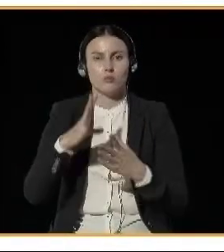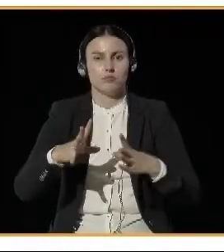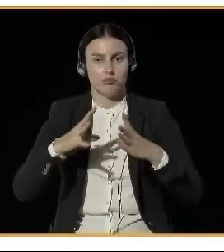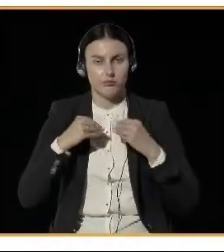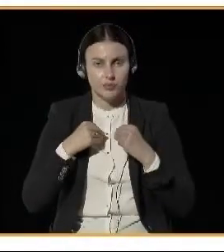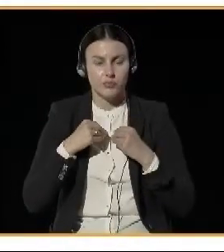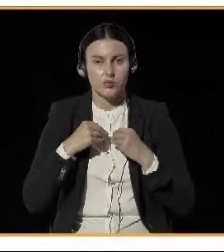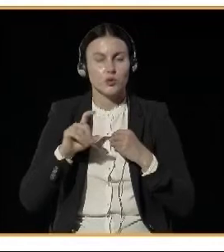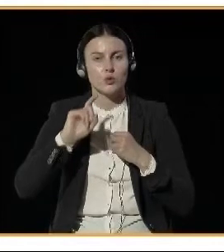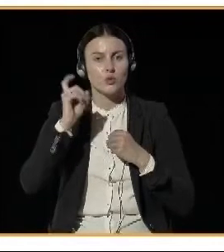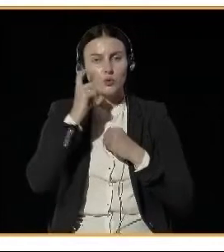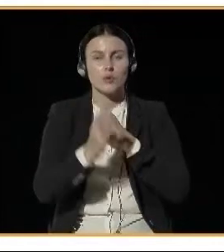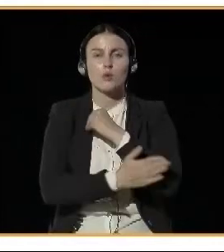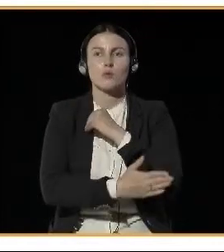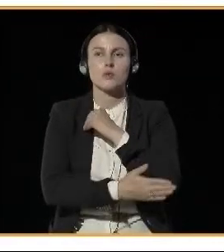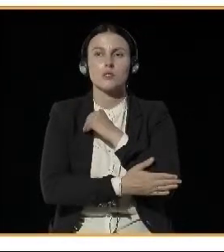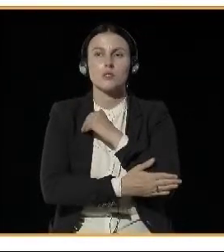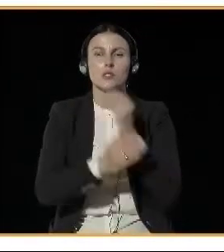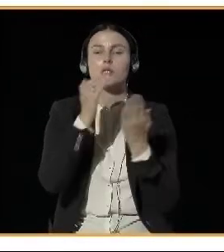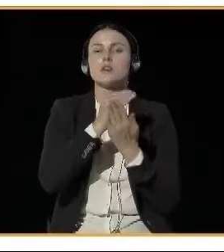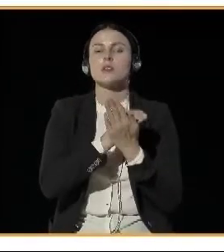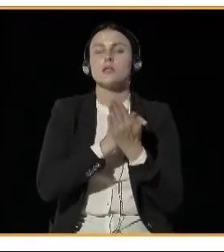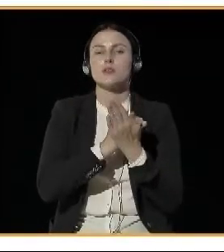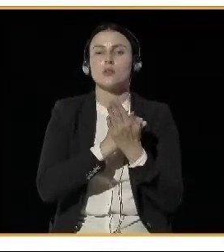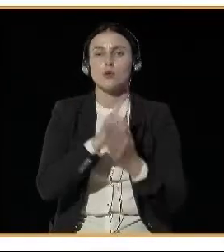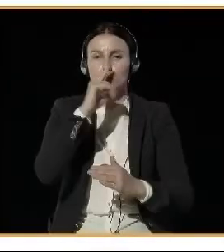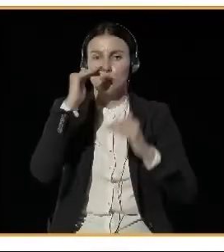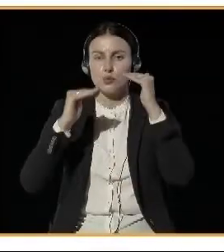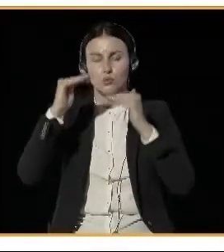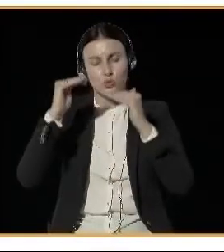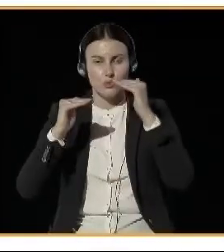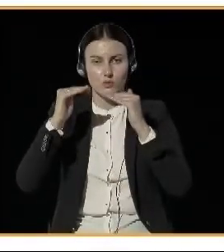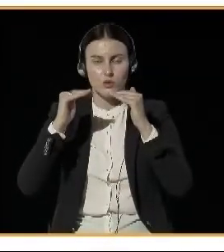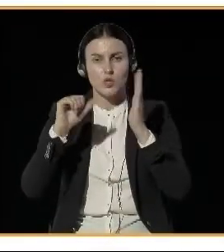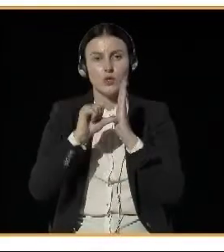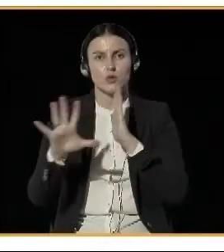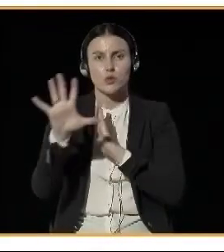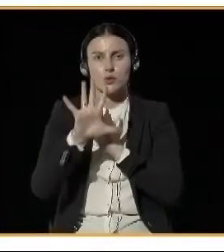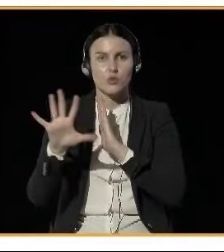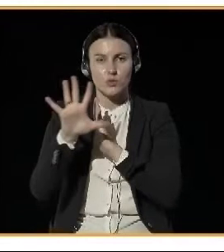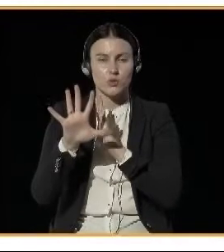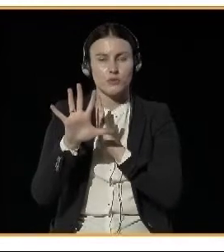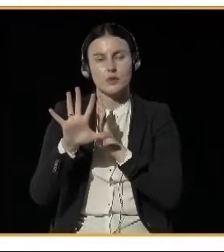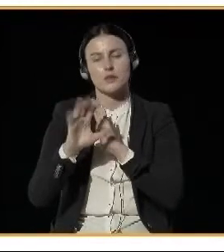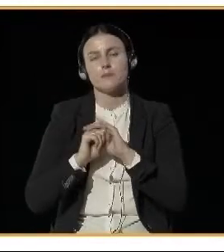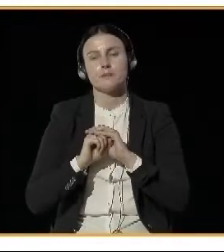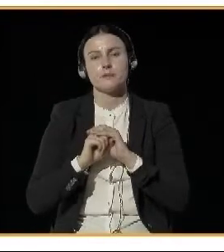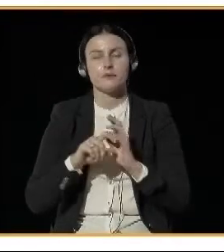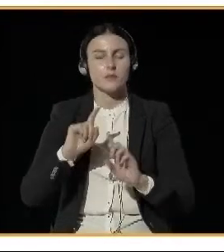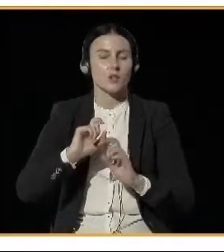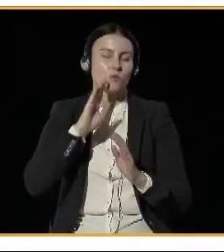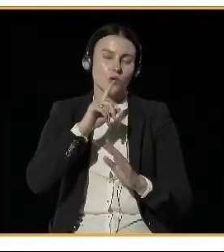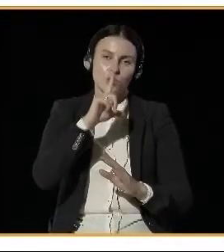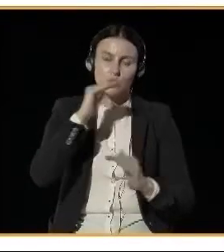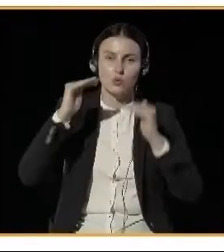For example, one of the most successful measures to reduce road dust has been taxes for vehicles that use studded winter tires.